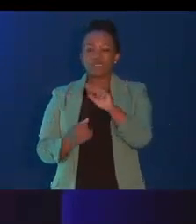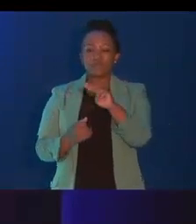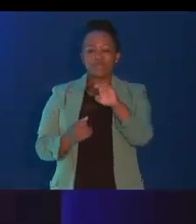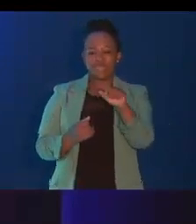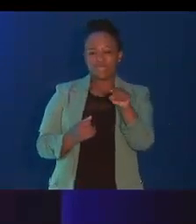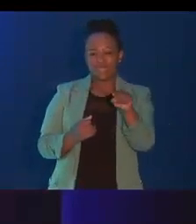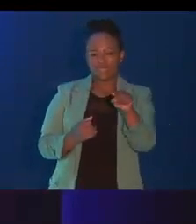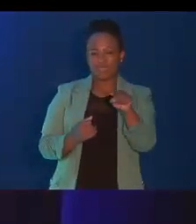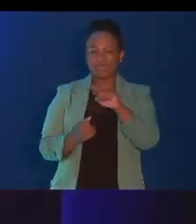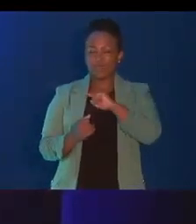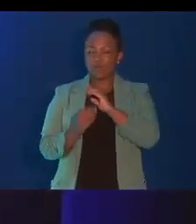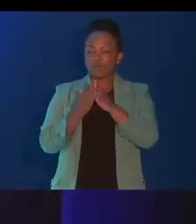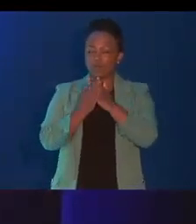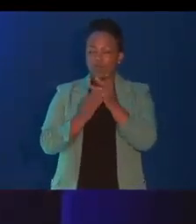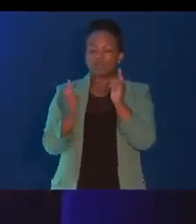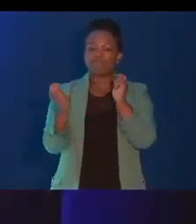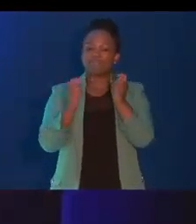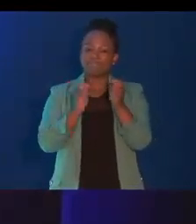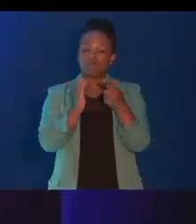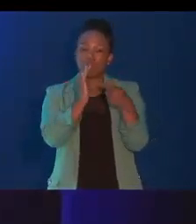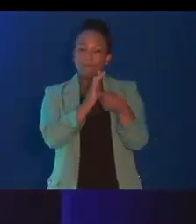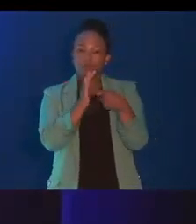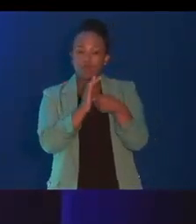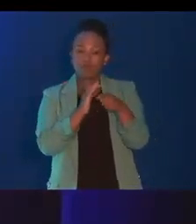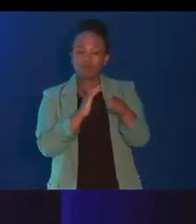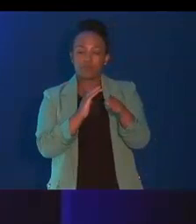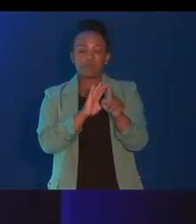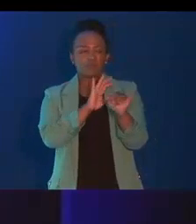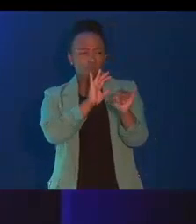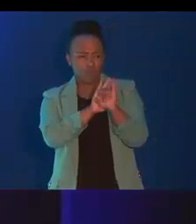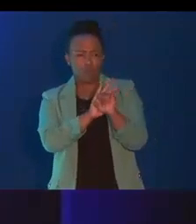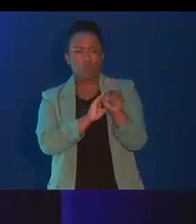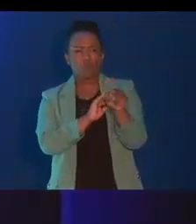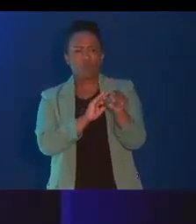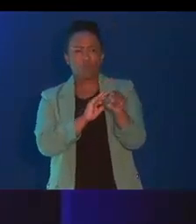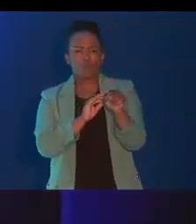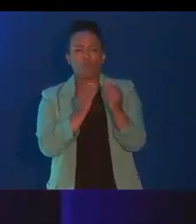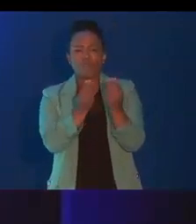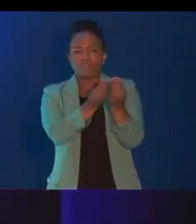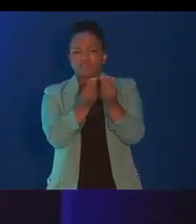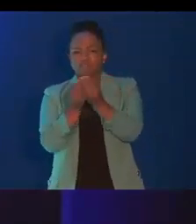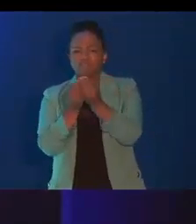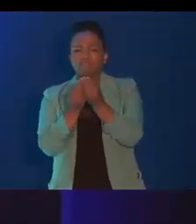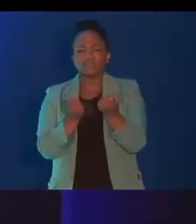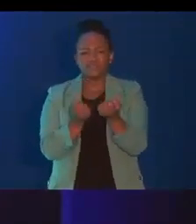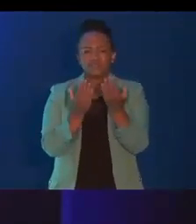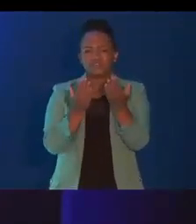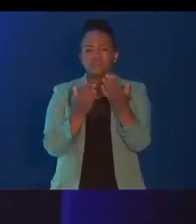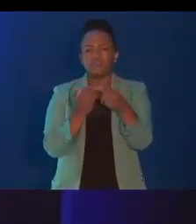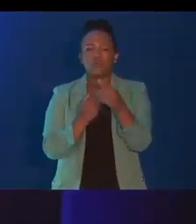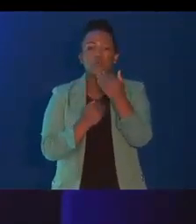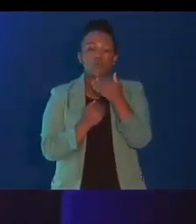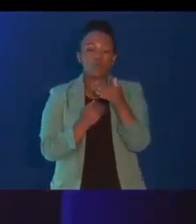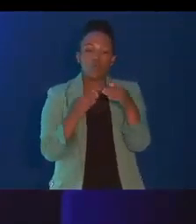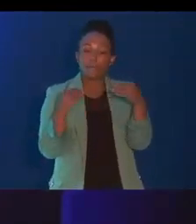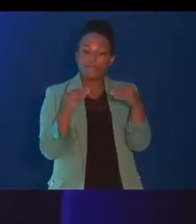through reshaping procurement practices and identifying designated goods and services for SMMEs.